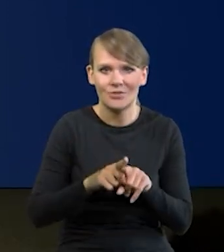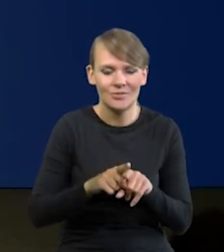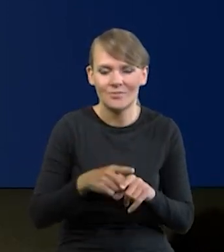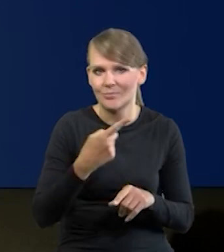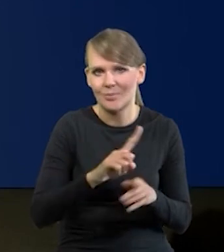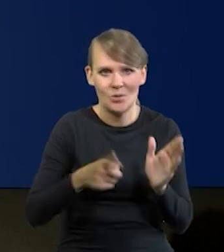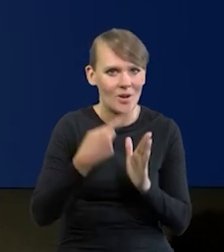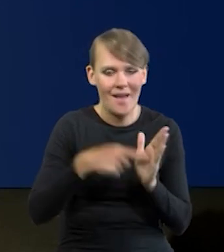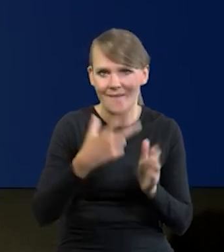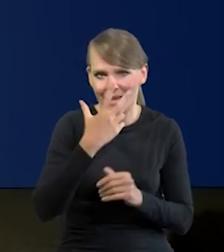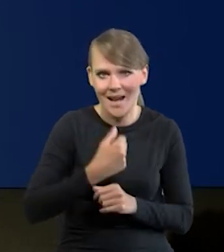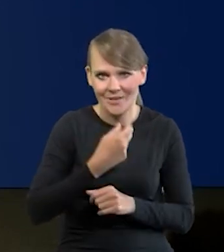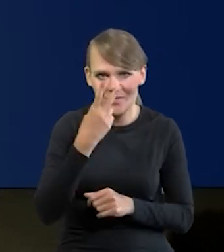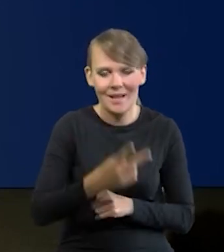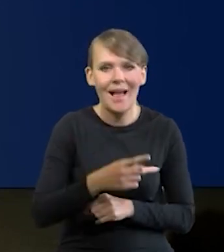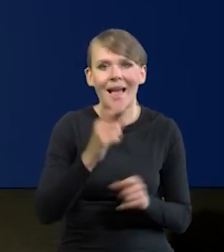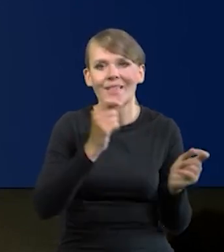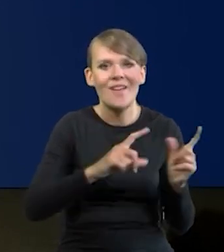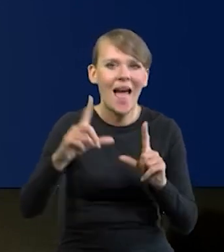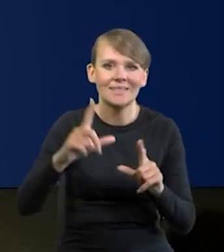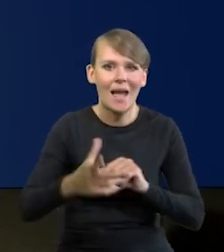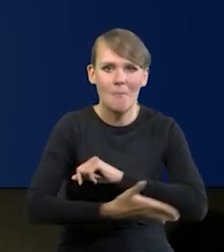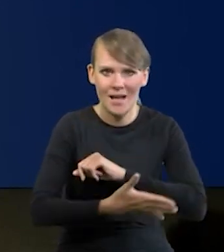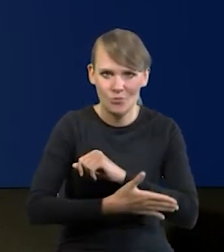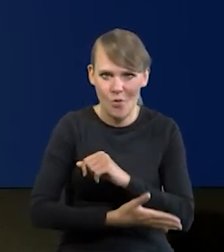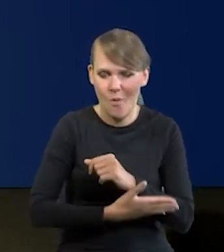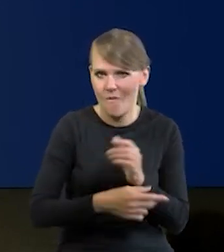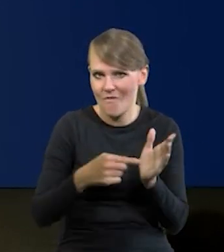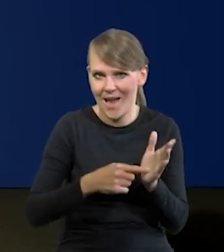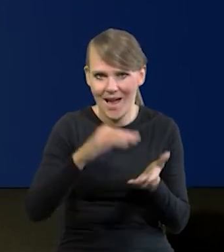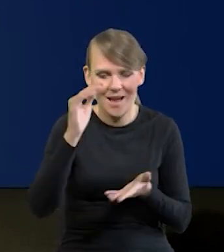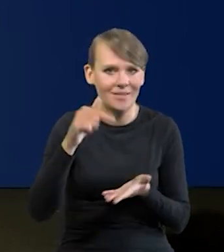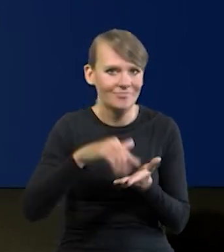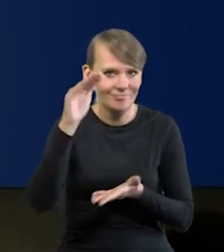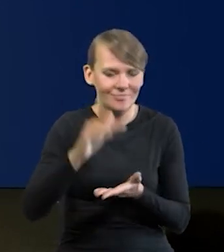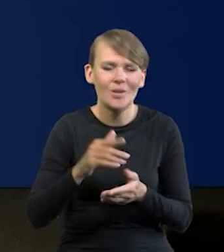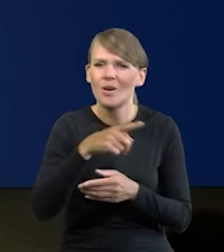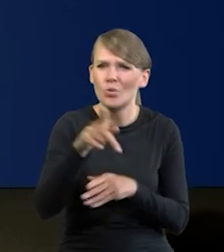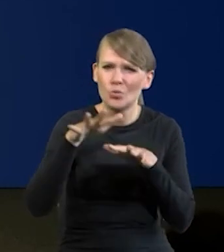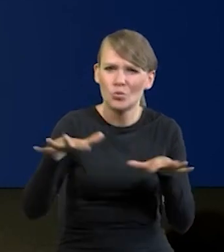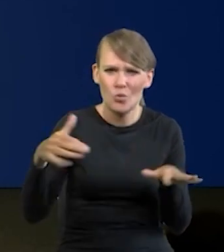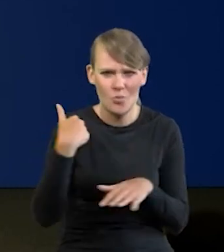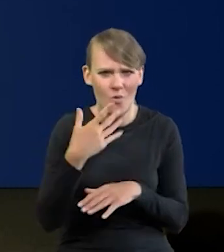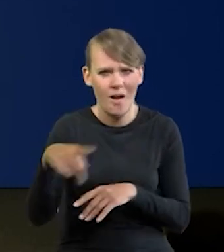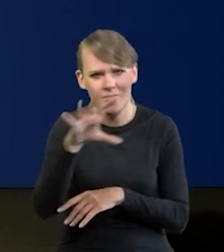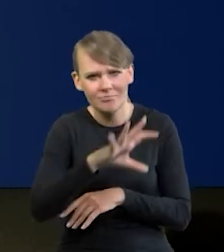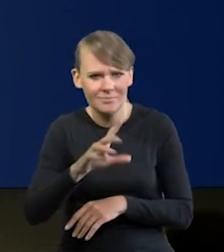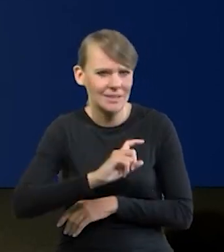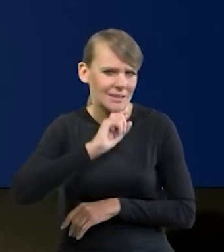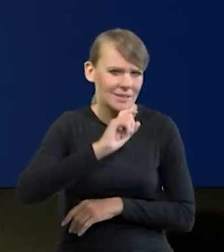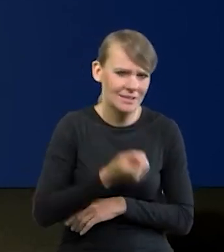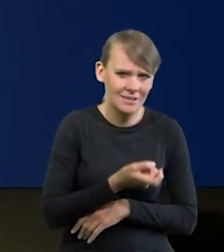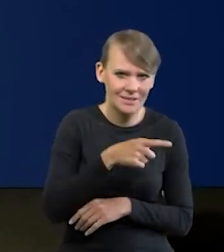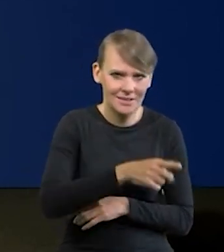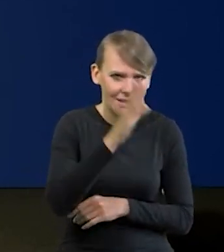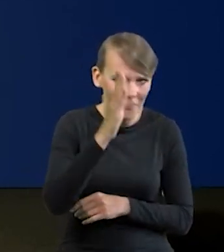He explained that the bank's 2.5% CPI objective could be accomplished because of cost and demand pressures. We will strive